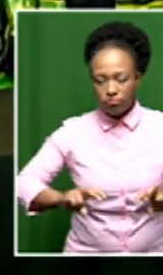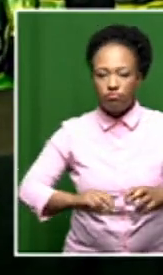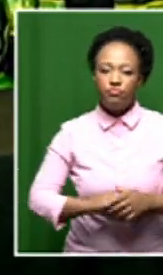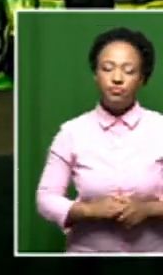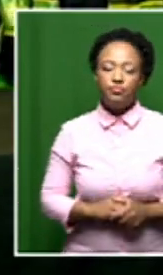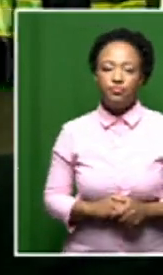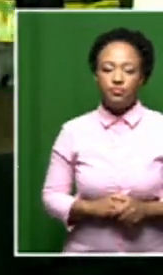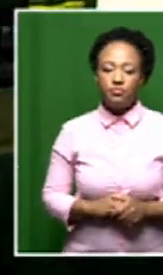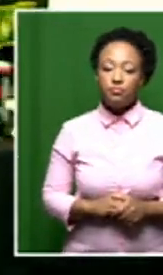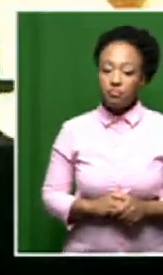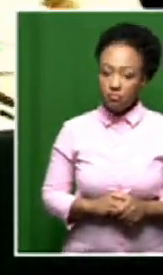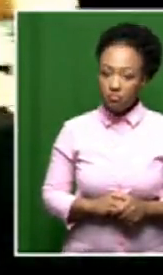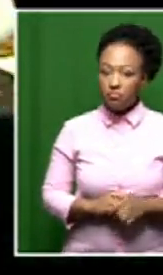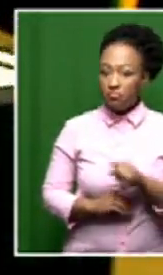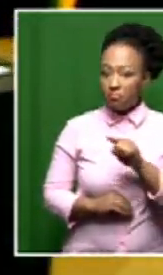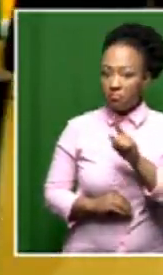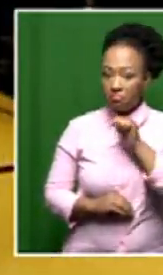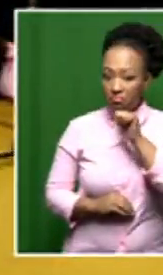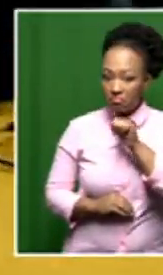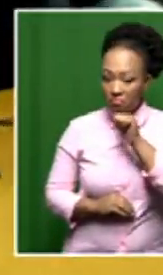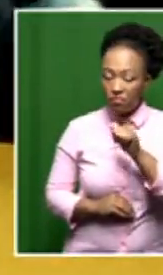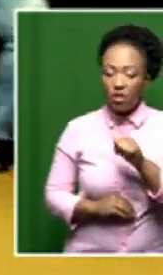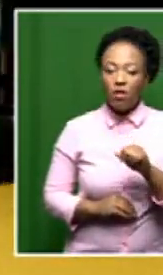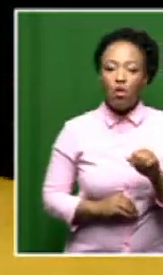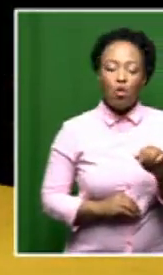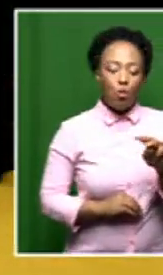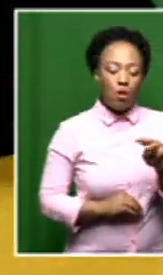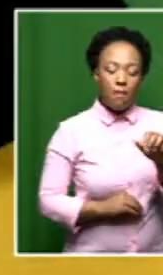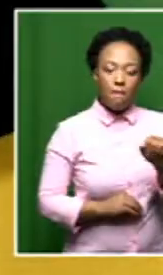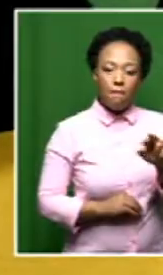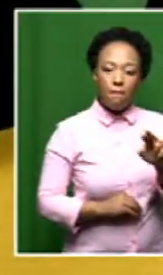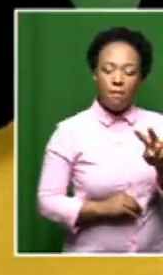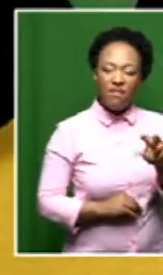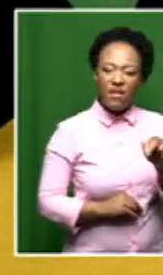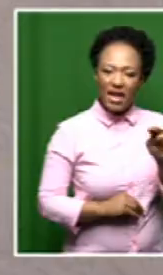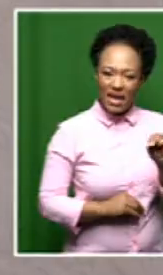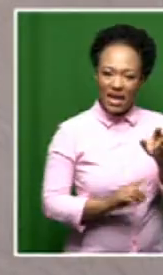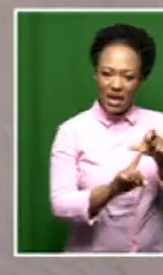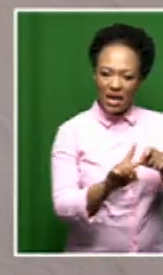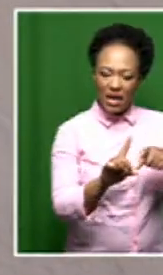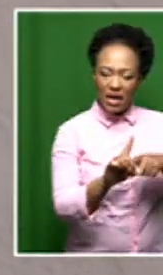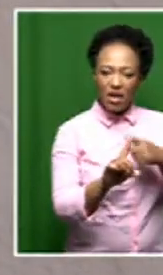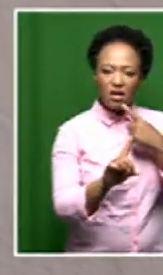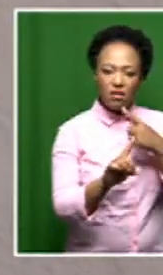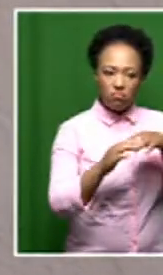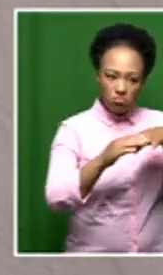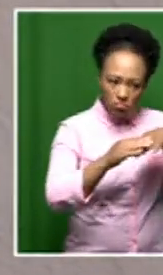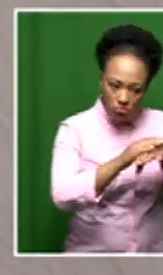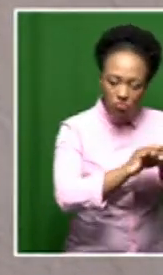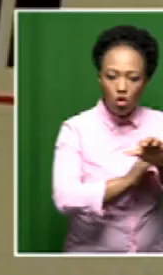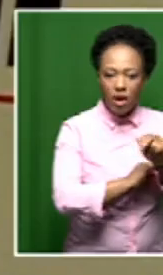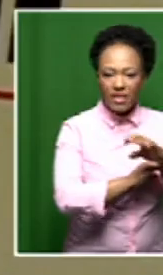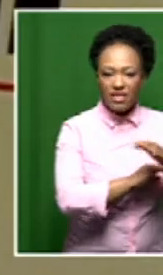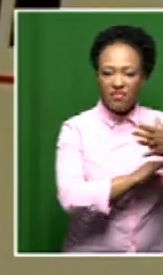investigation. This in spite of Mervyn Dirks of course being hauled before the ANC's